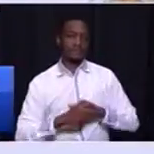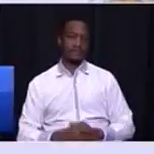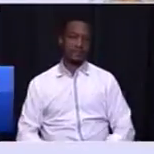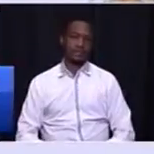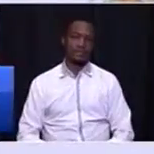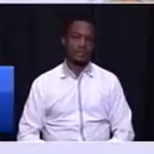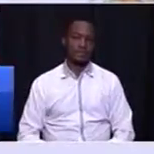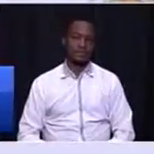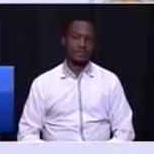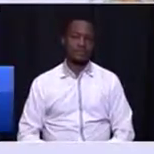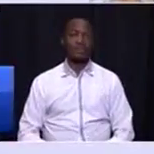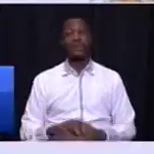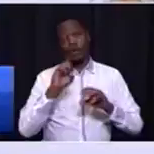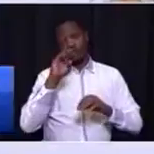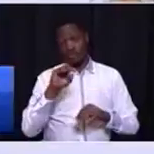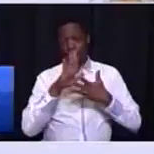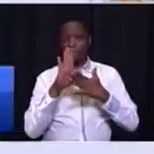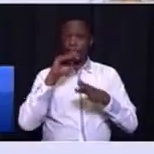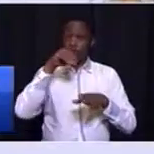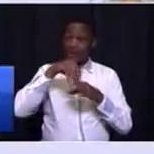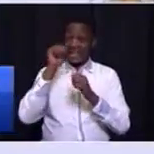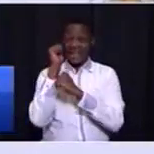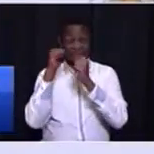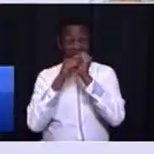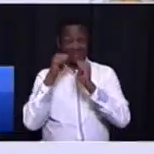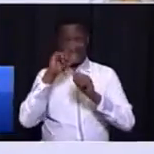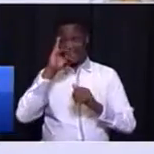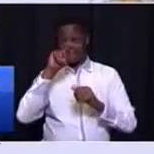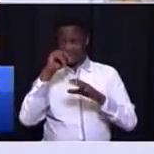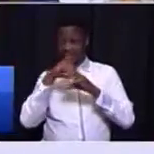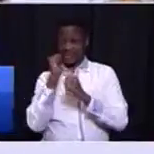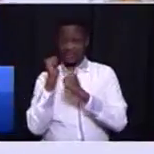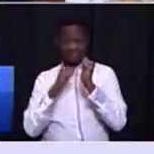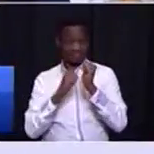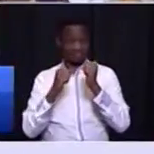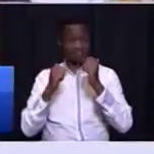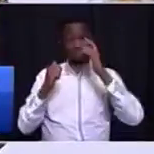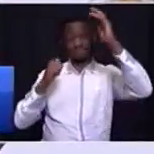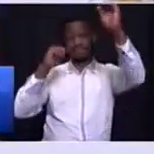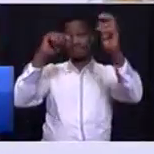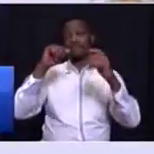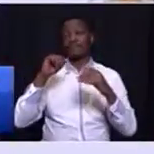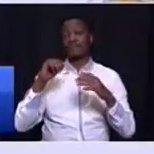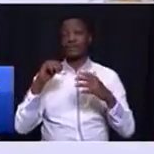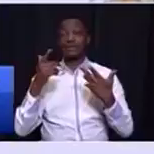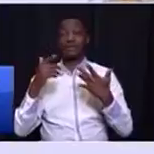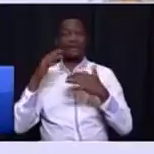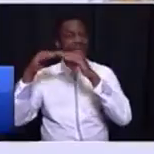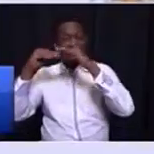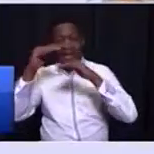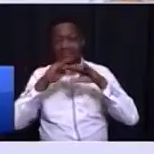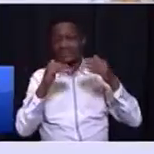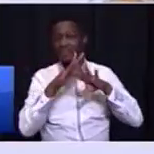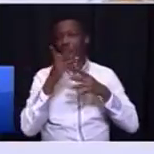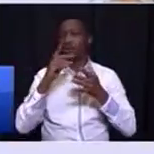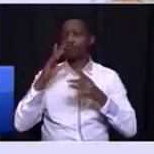So on infrastructure, to achieve all these objectives, I